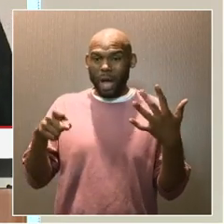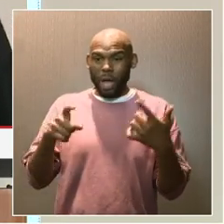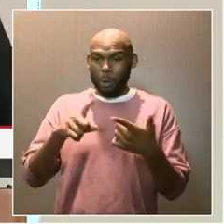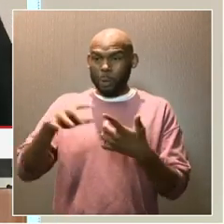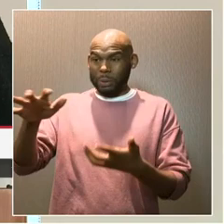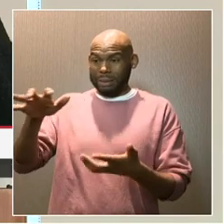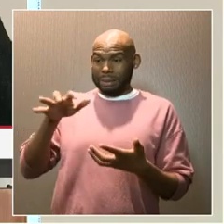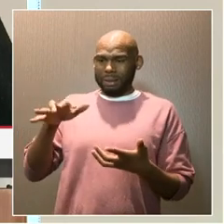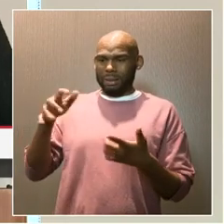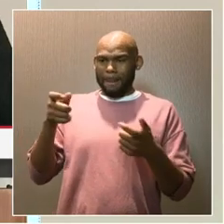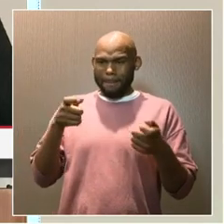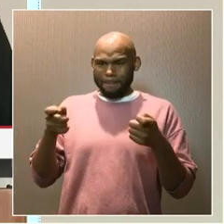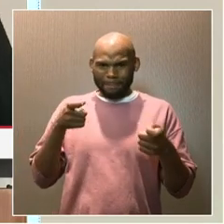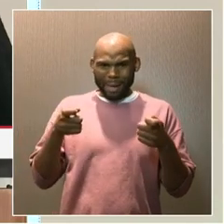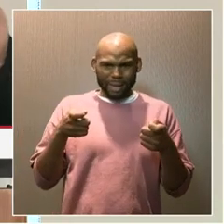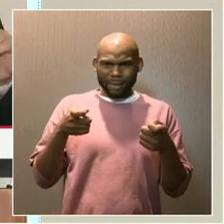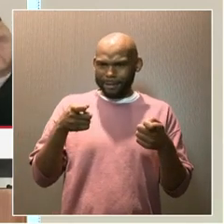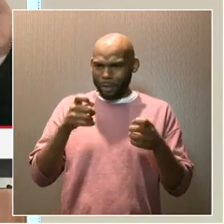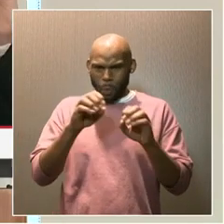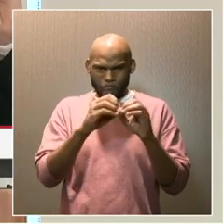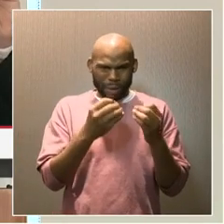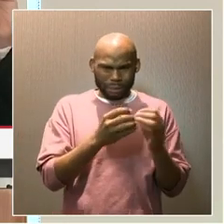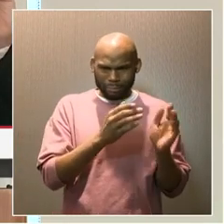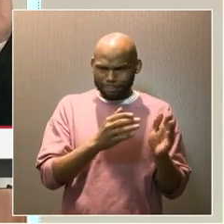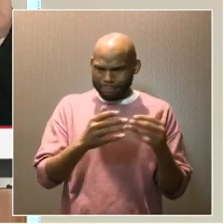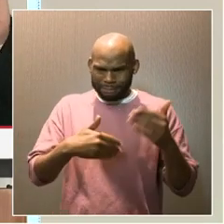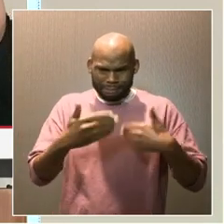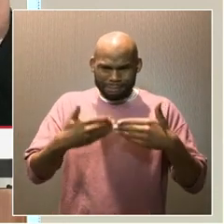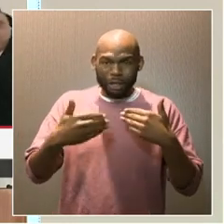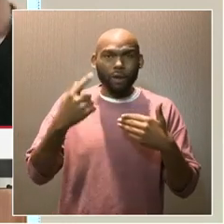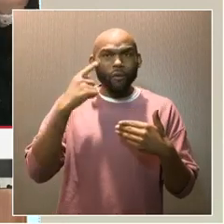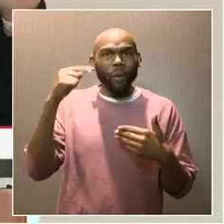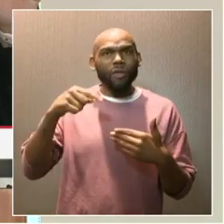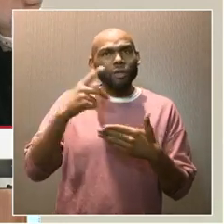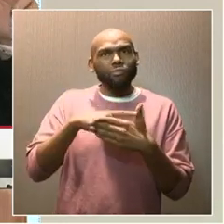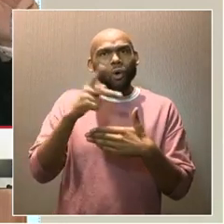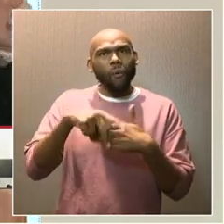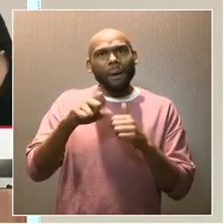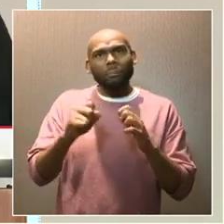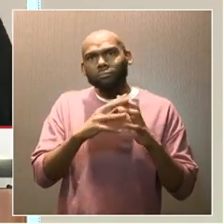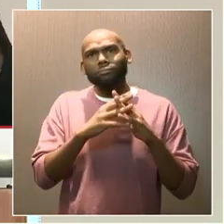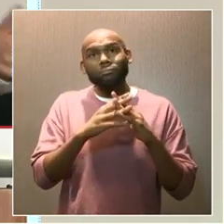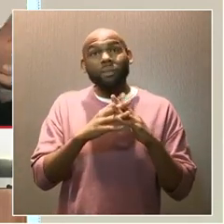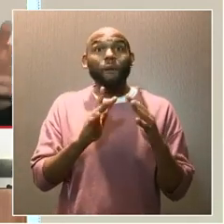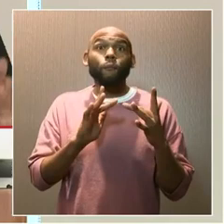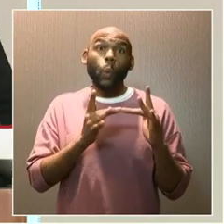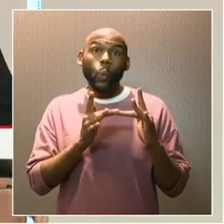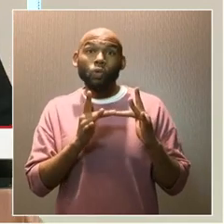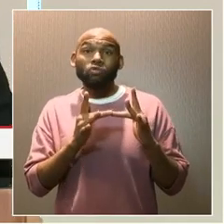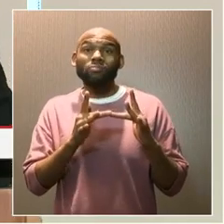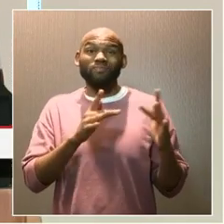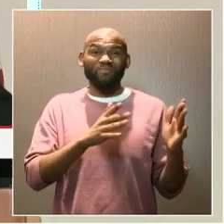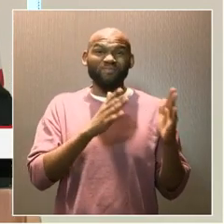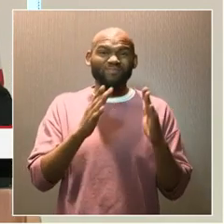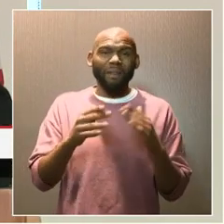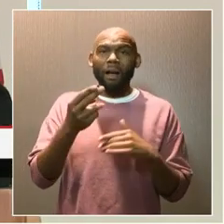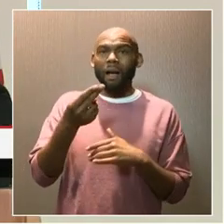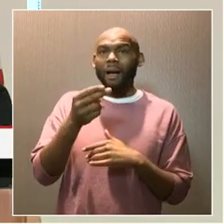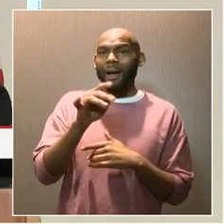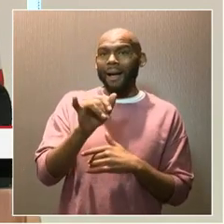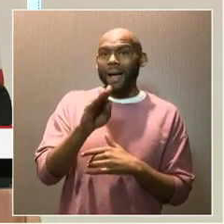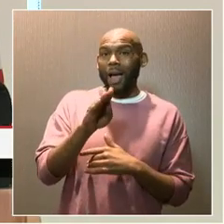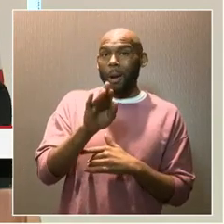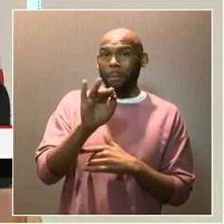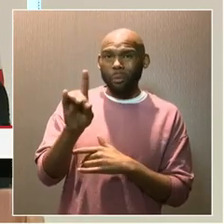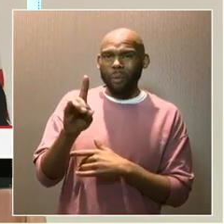and handle just to get this program up off the ground virtually and then in hybrid. We've